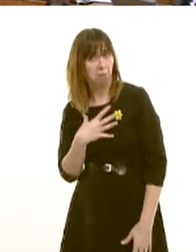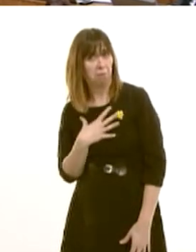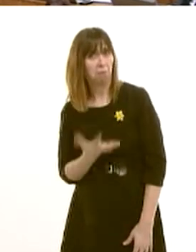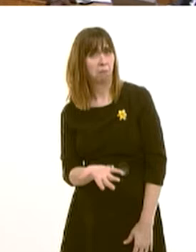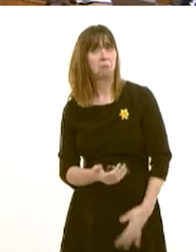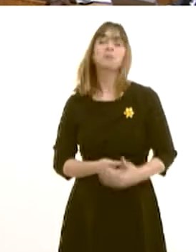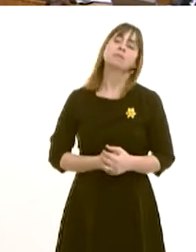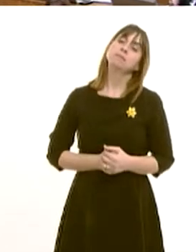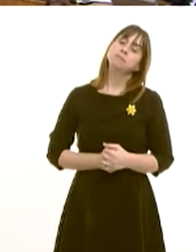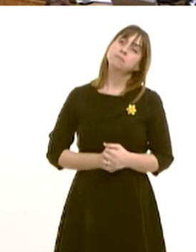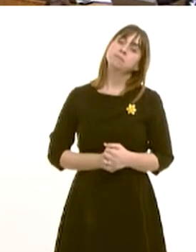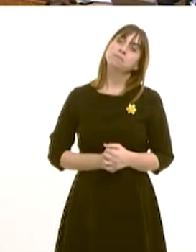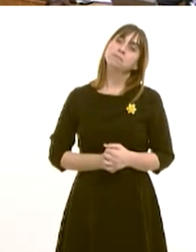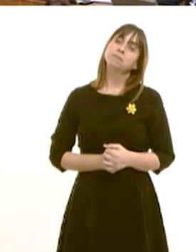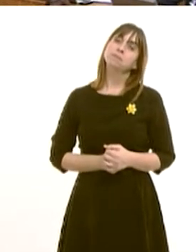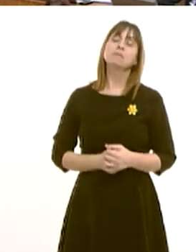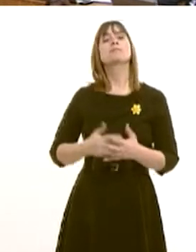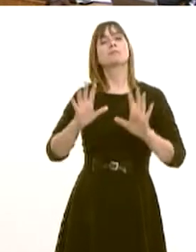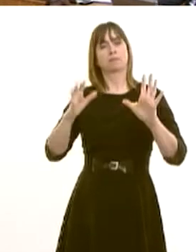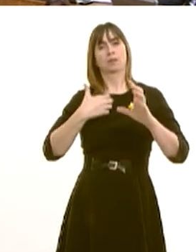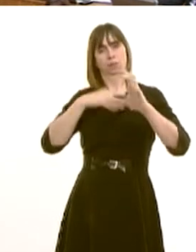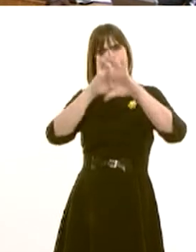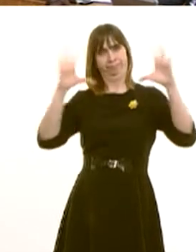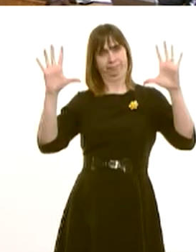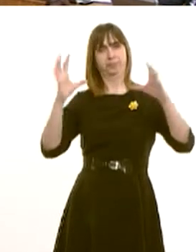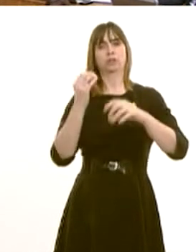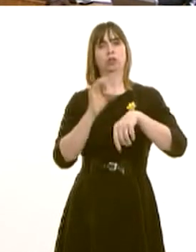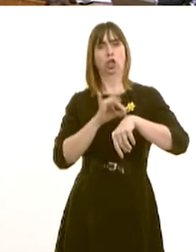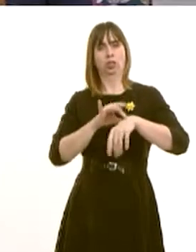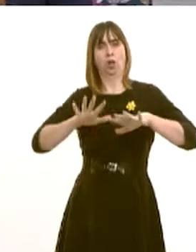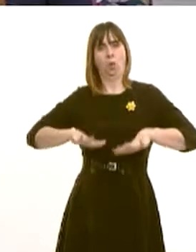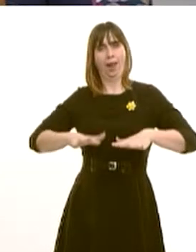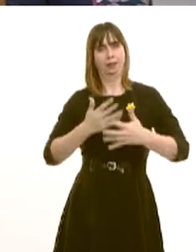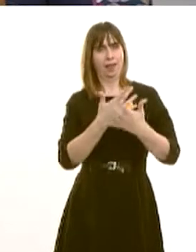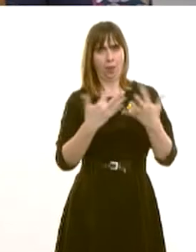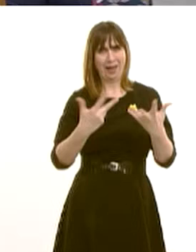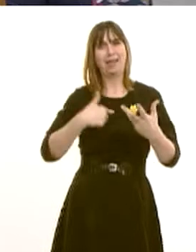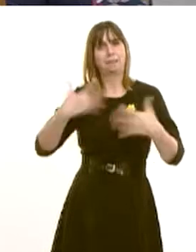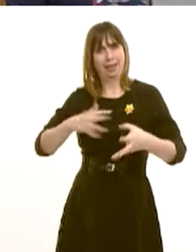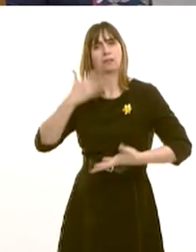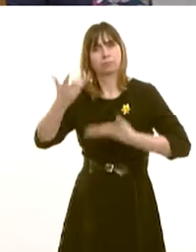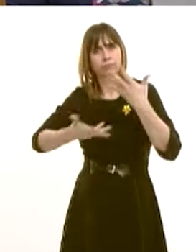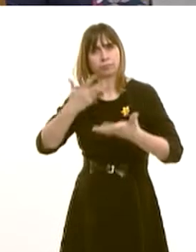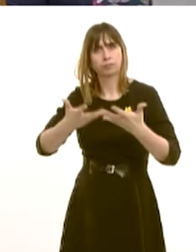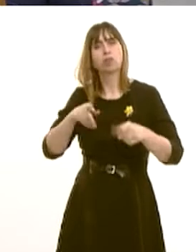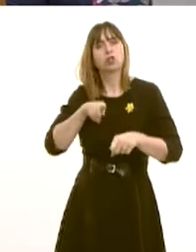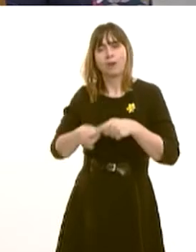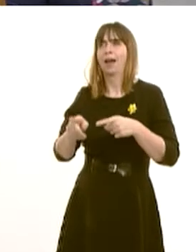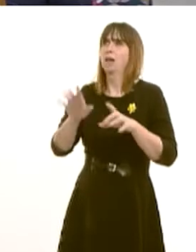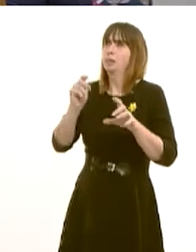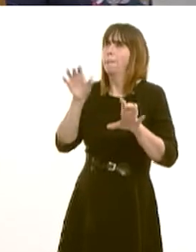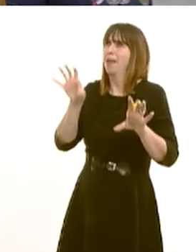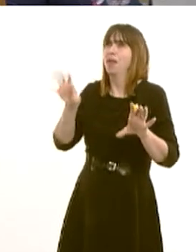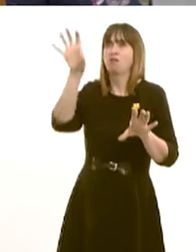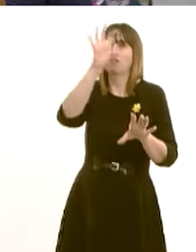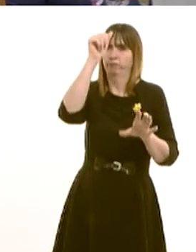of all, to outline where we are in terms of doctor numbers in Wales and secondly, what we're doing to address challenges in some parts of Wales,